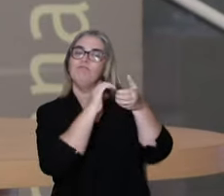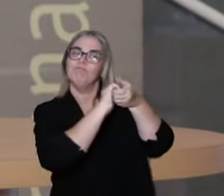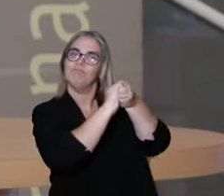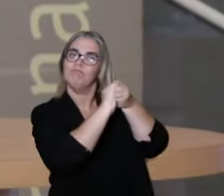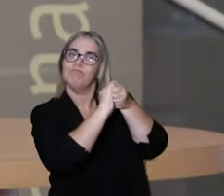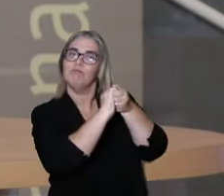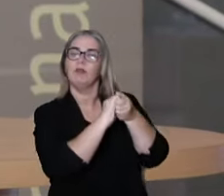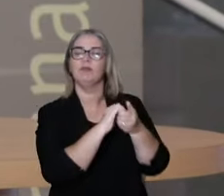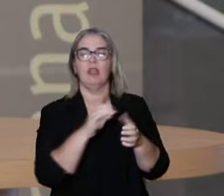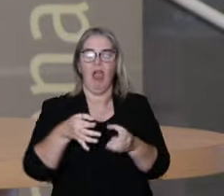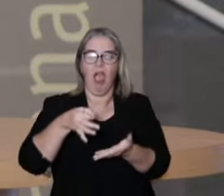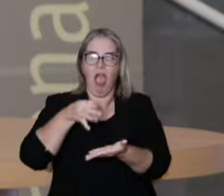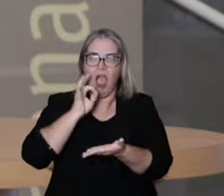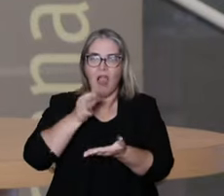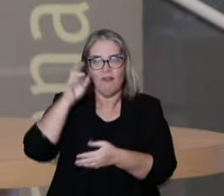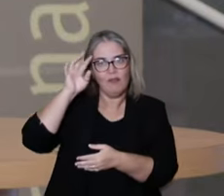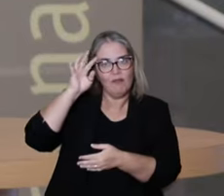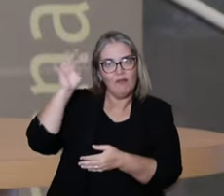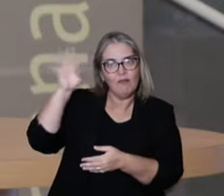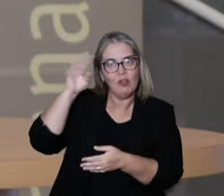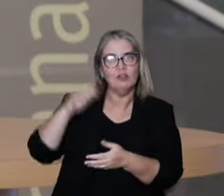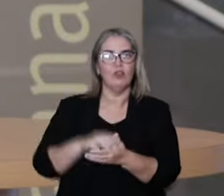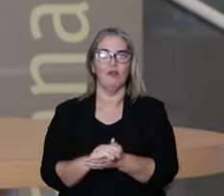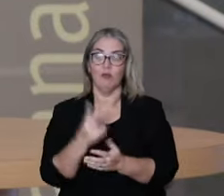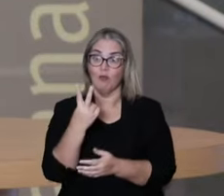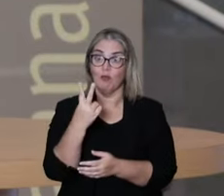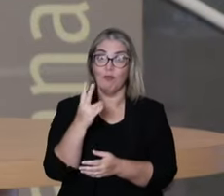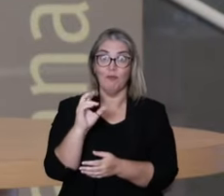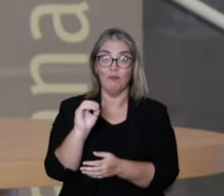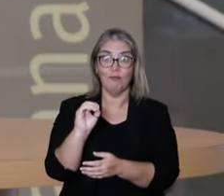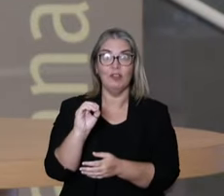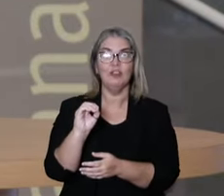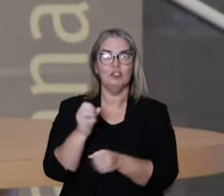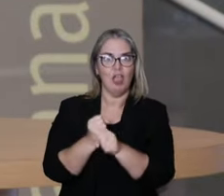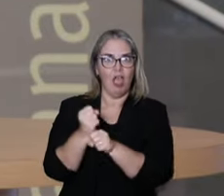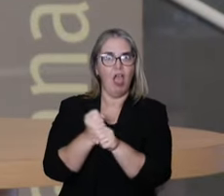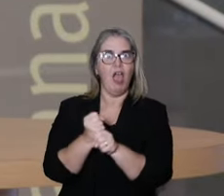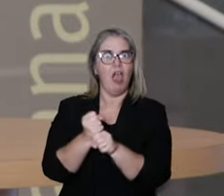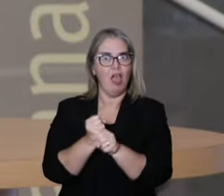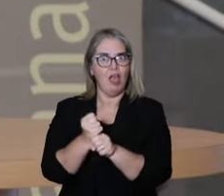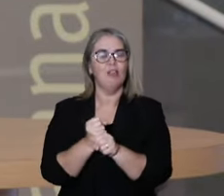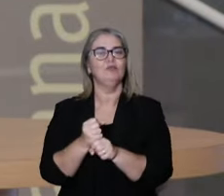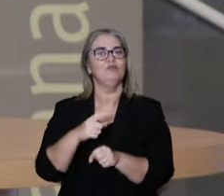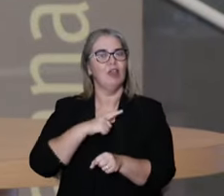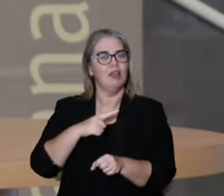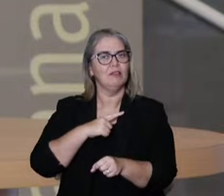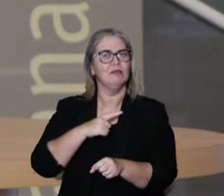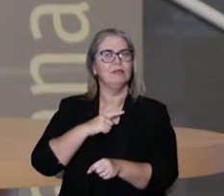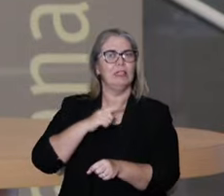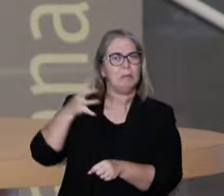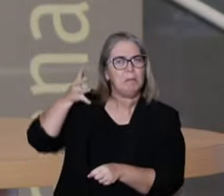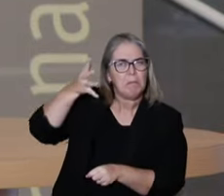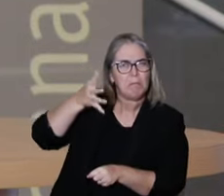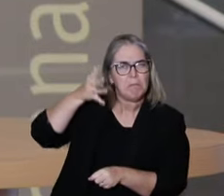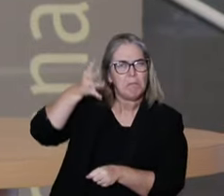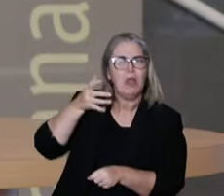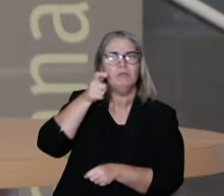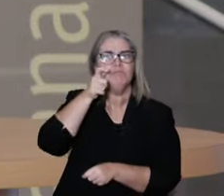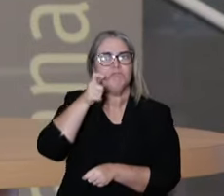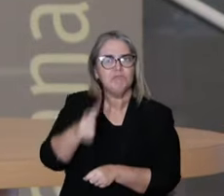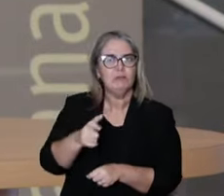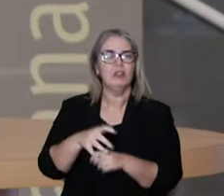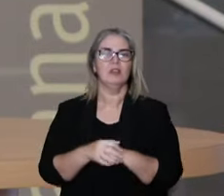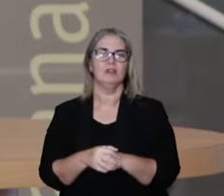years of incentive to the philosophical art, to the scientific disclosure, to the critical